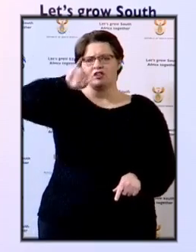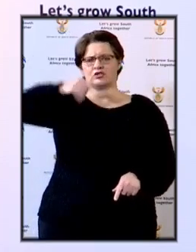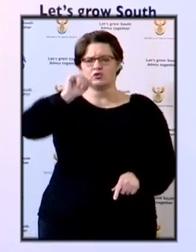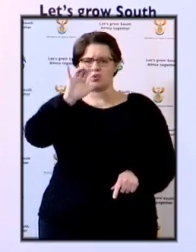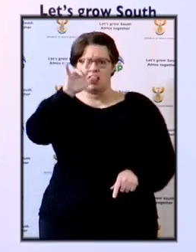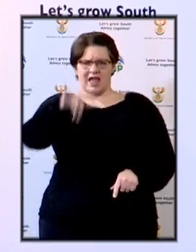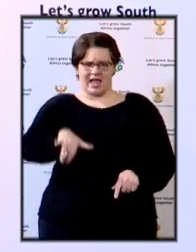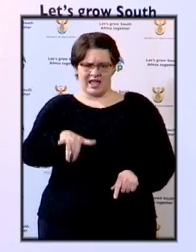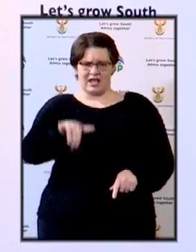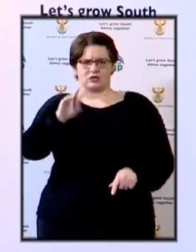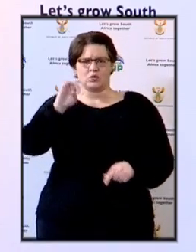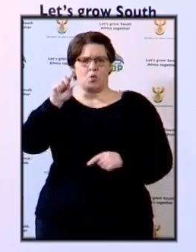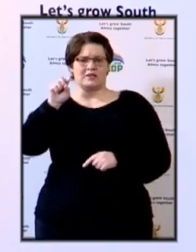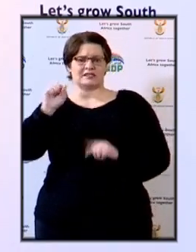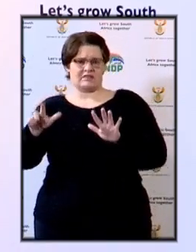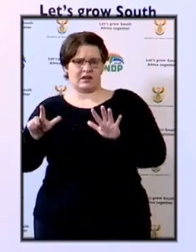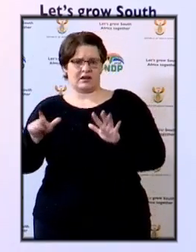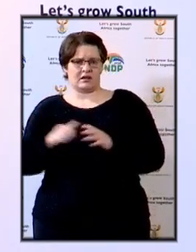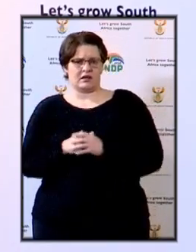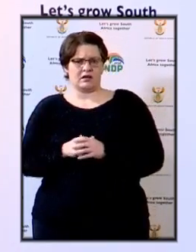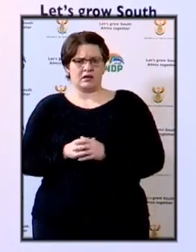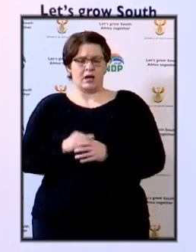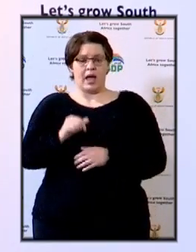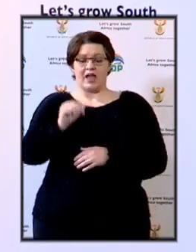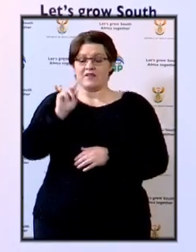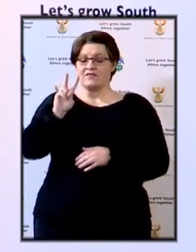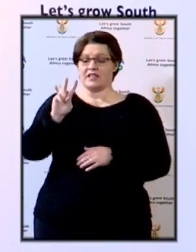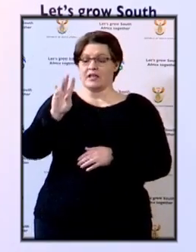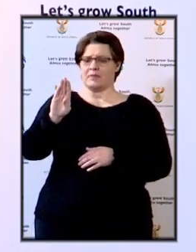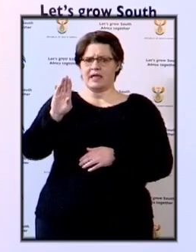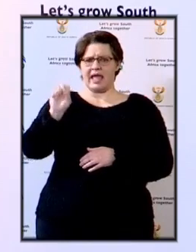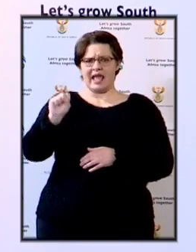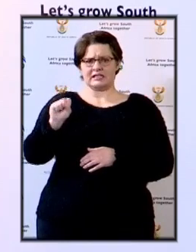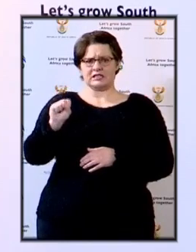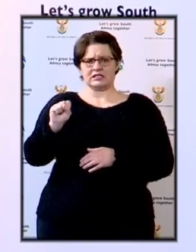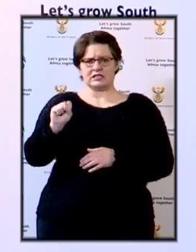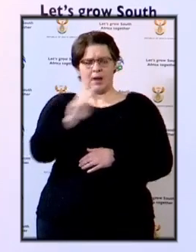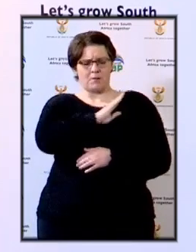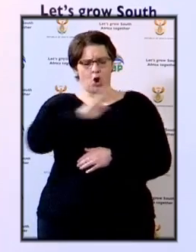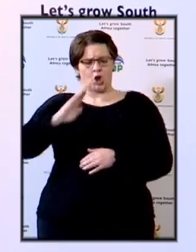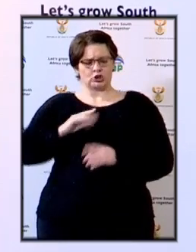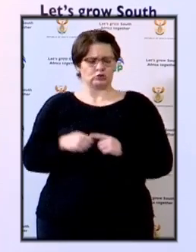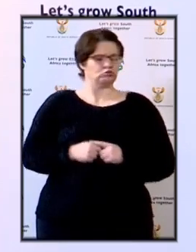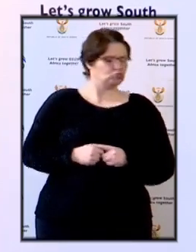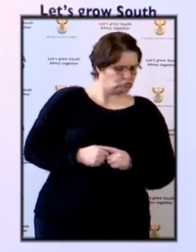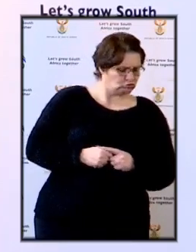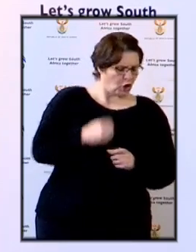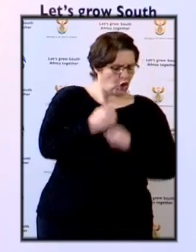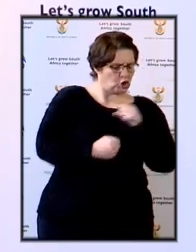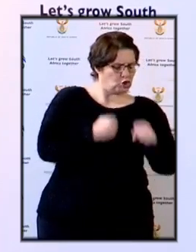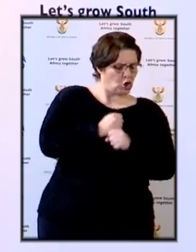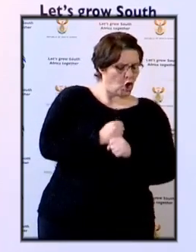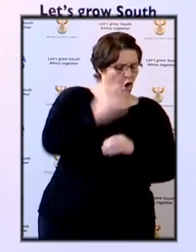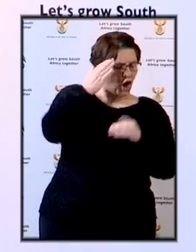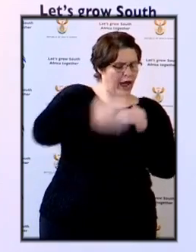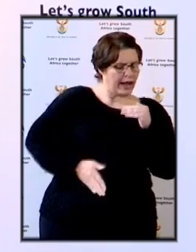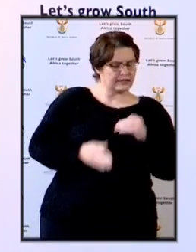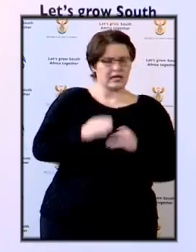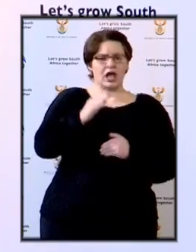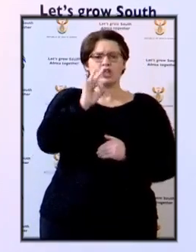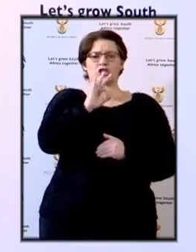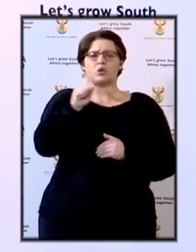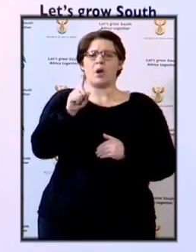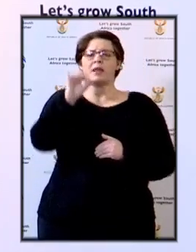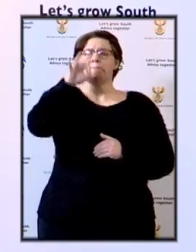when the Board of Directors for VBS approved financial statement for the year ending